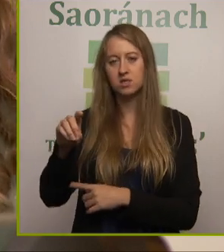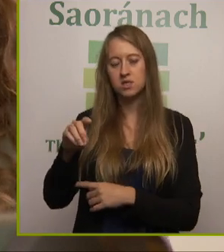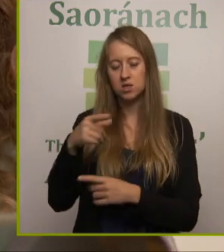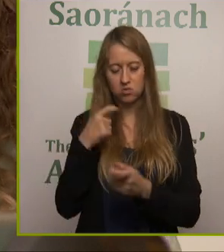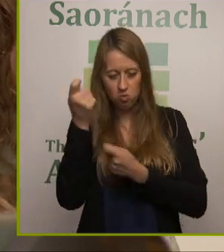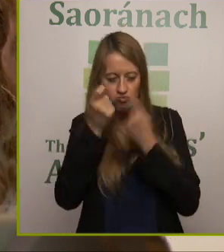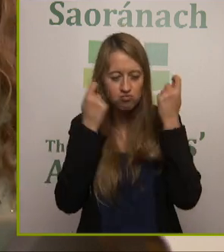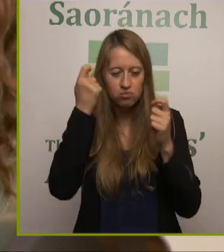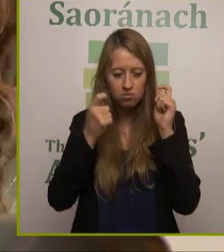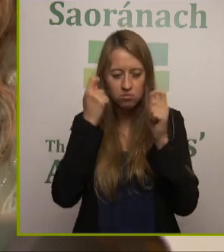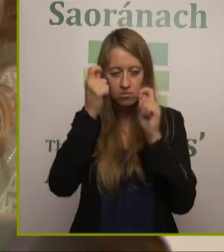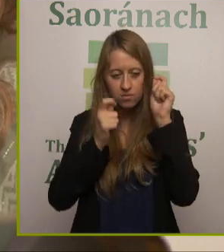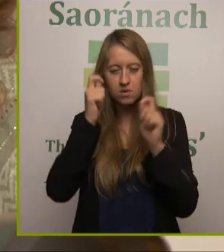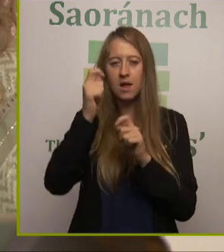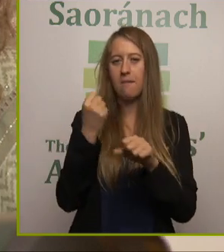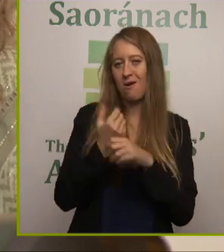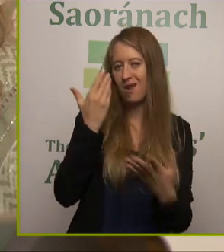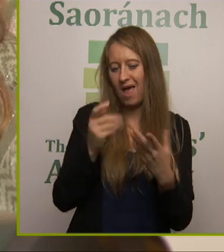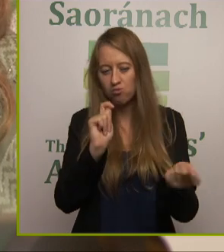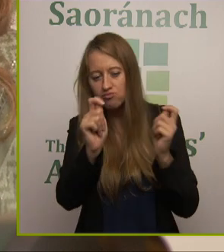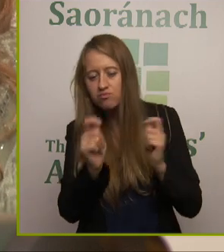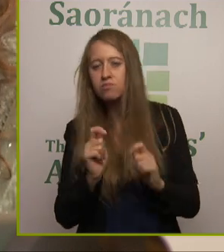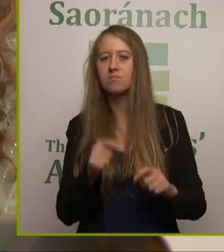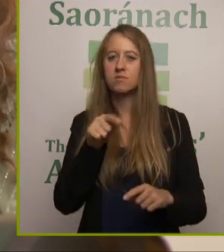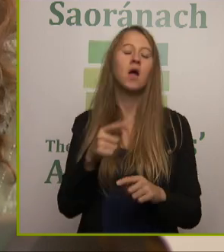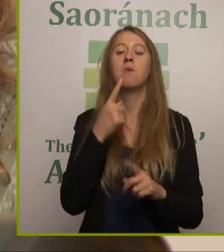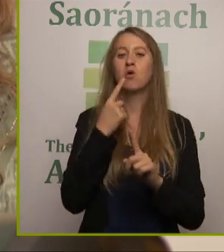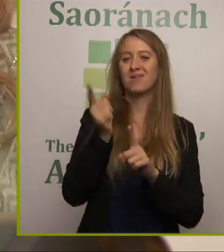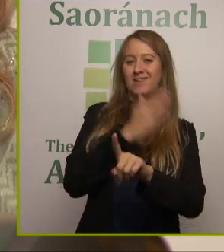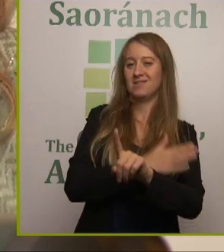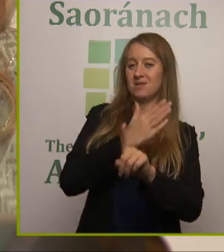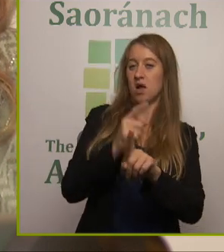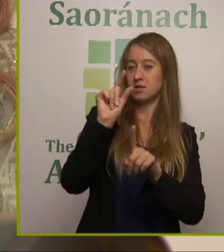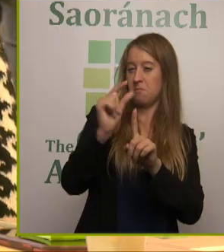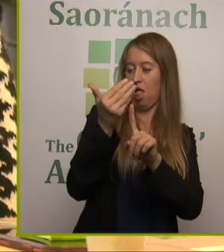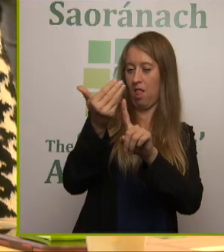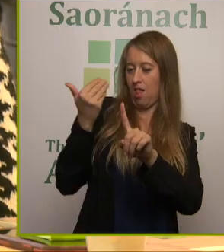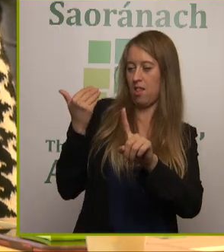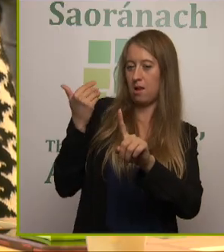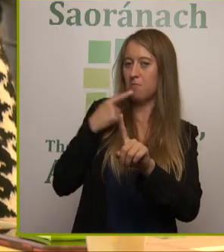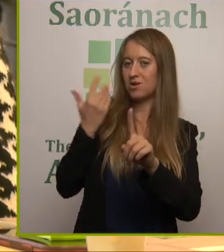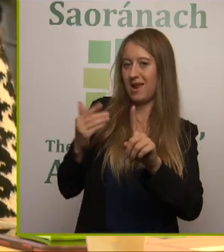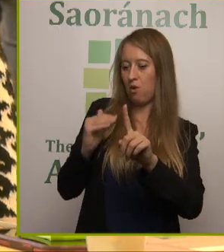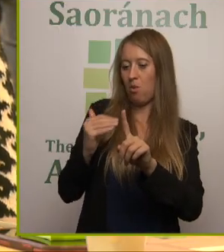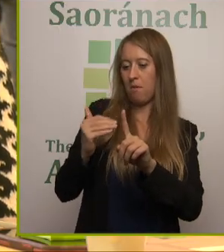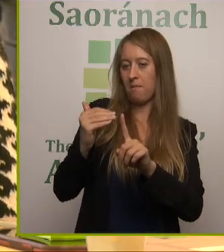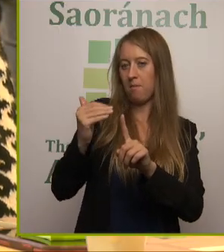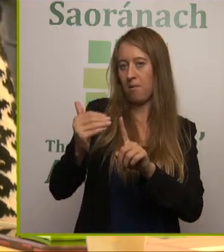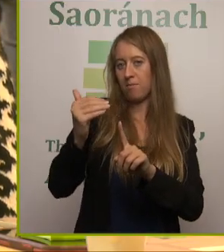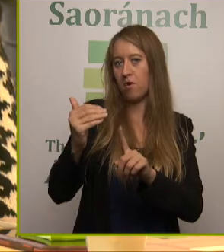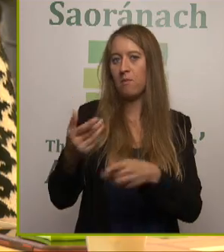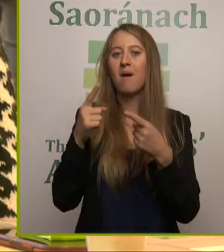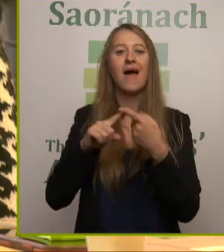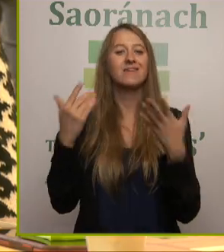successfully on a small scale and now we're scaling up on that this year and we're working with the local council on that. So quickly just to show you, we